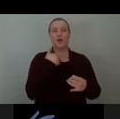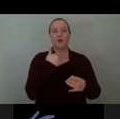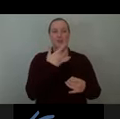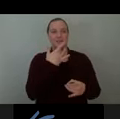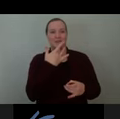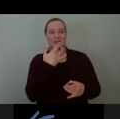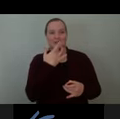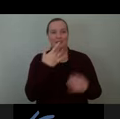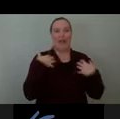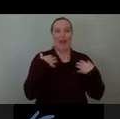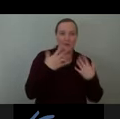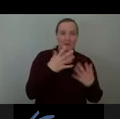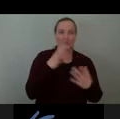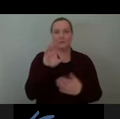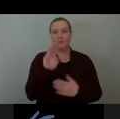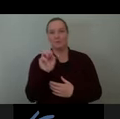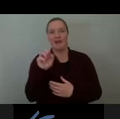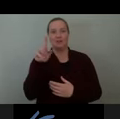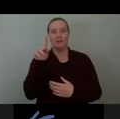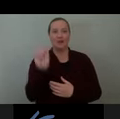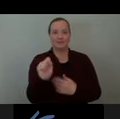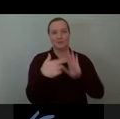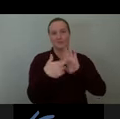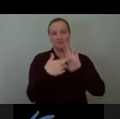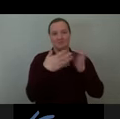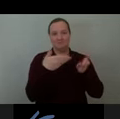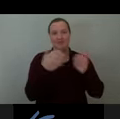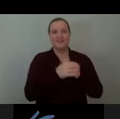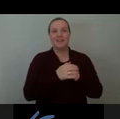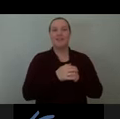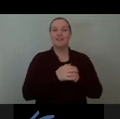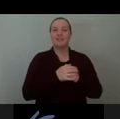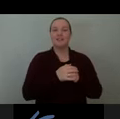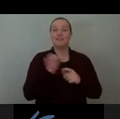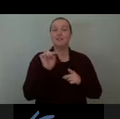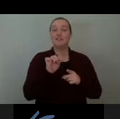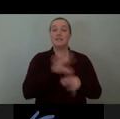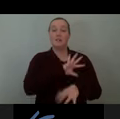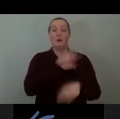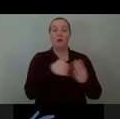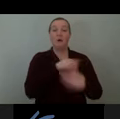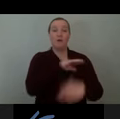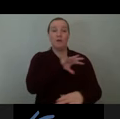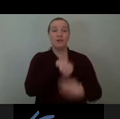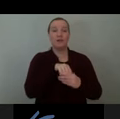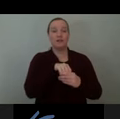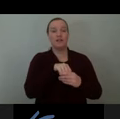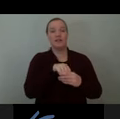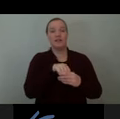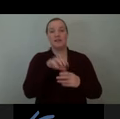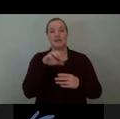preference for the games the images and the icons would all be a result of an engagement process so that everyone can contribute to this